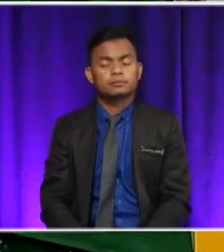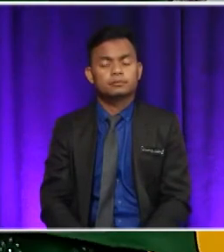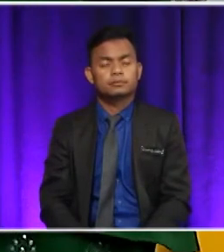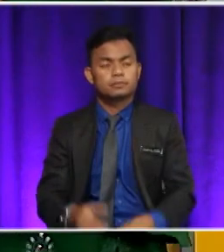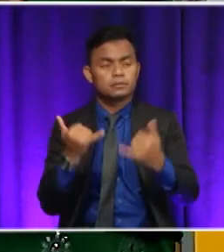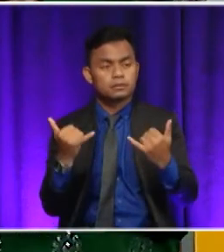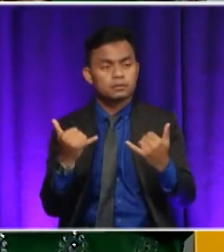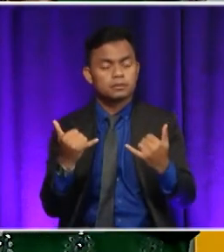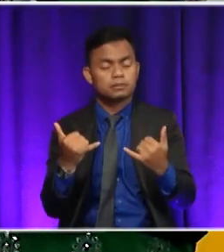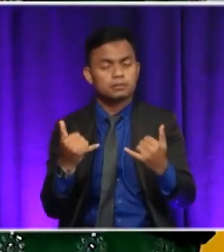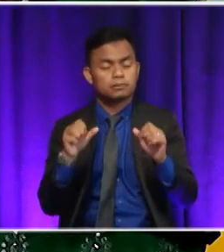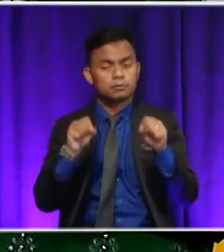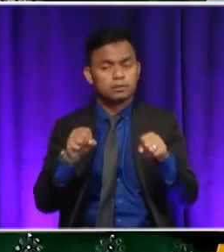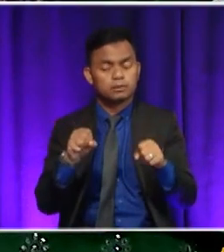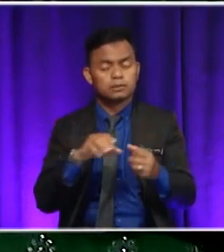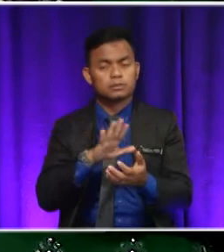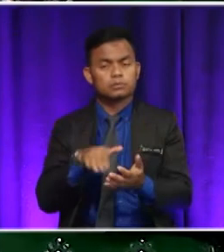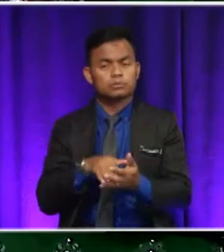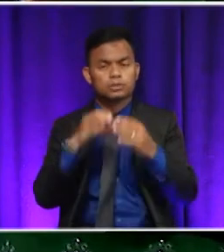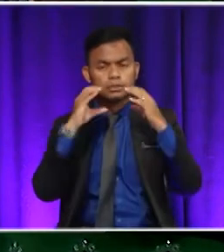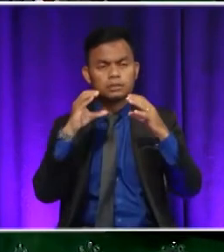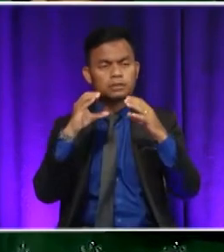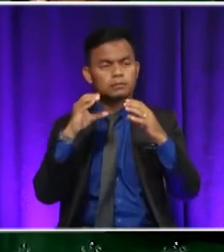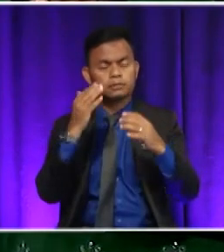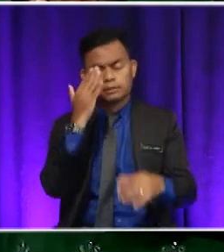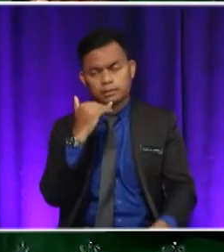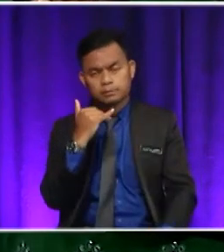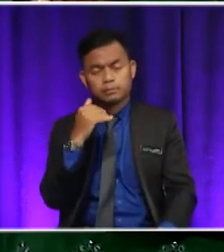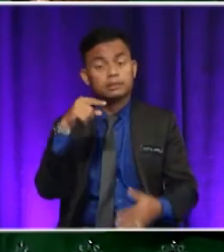Now, could anybody tell me why is this the title?